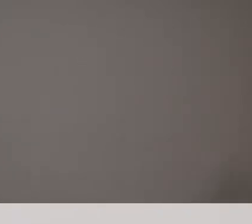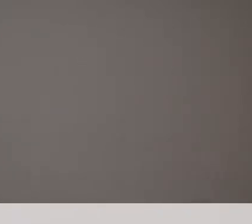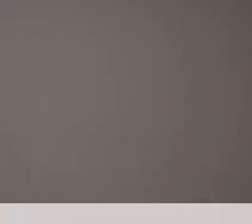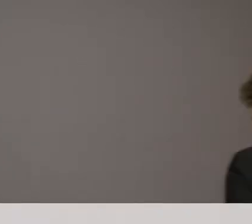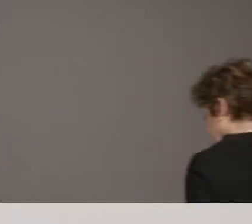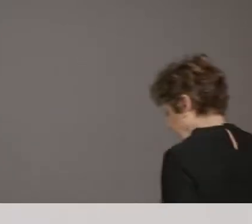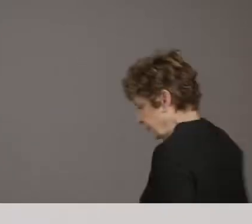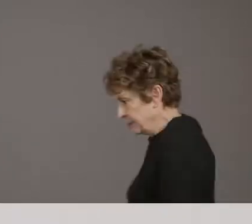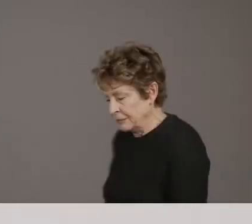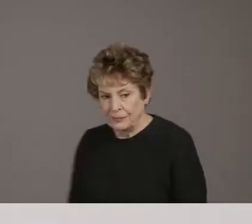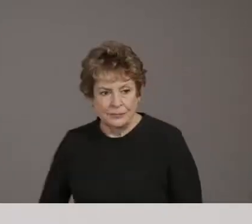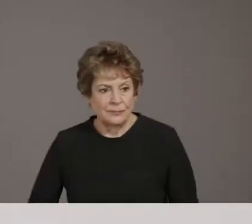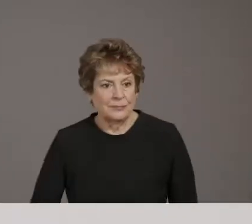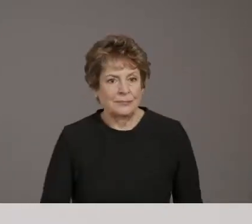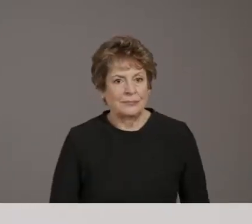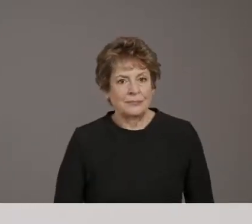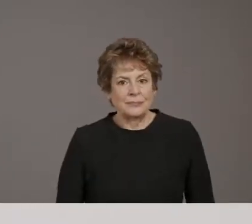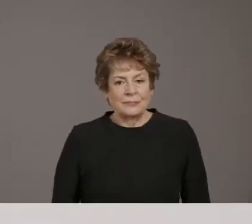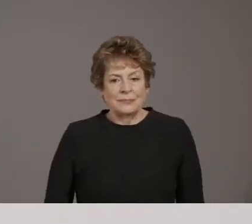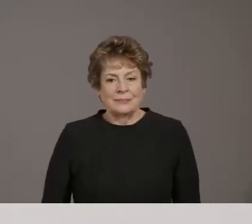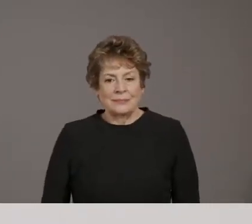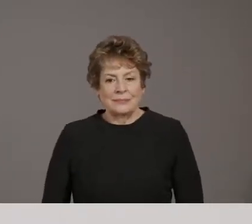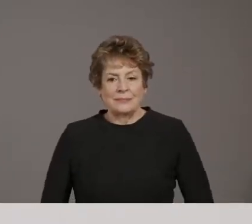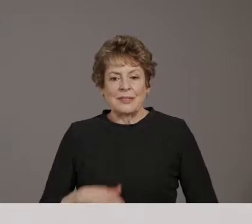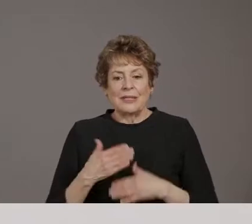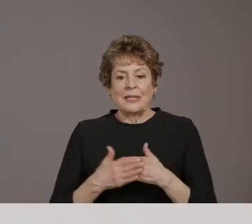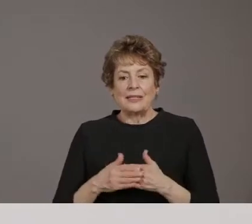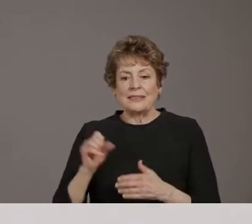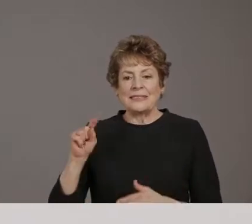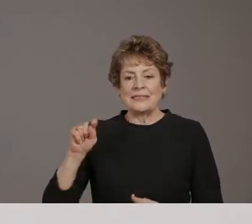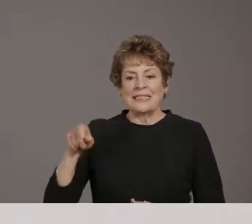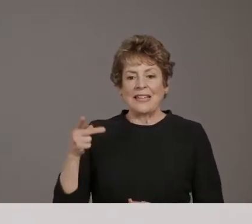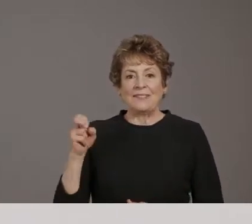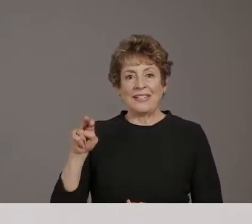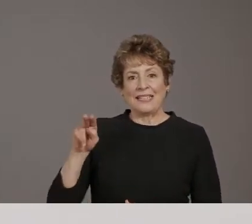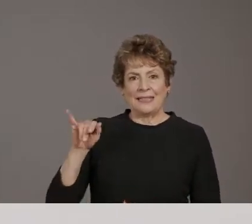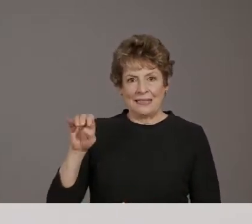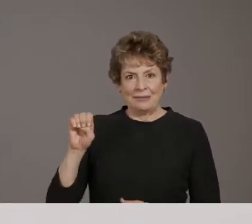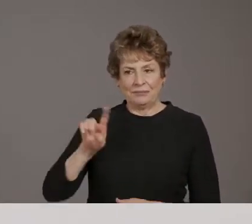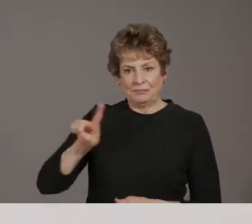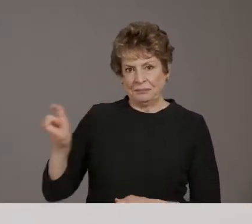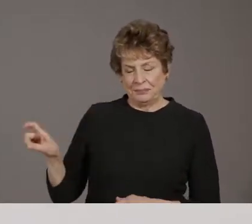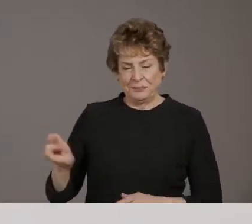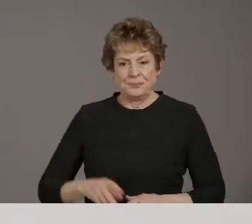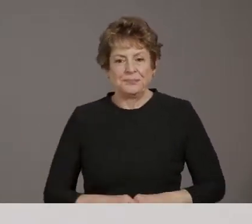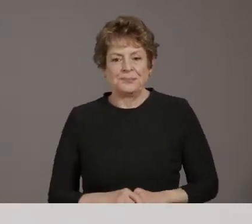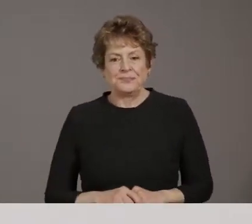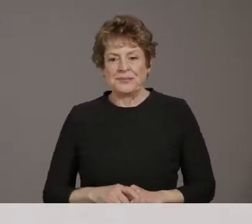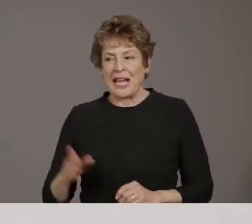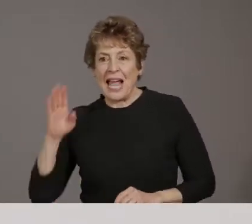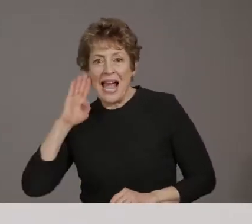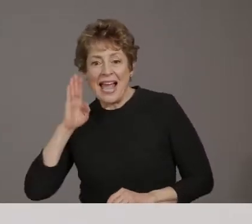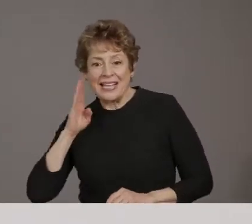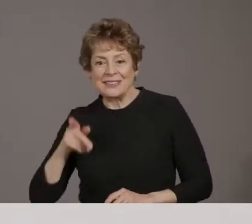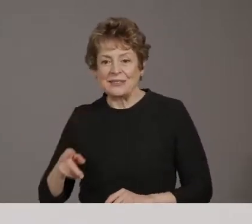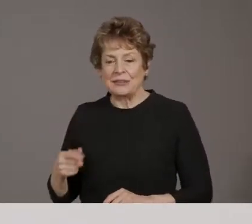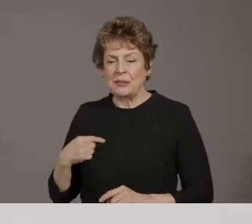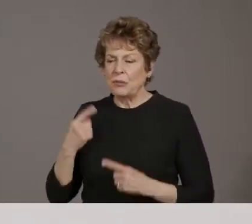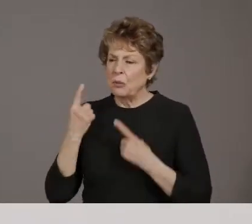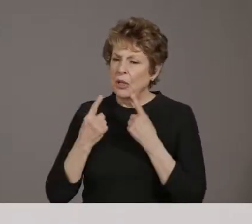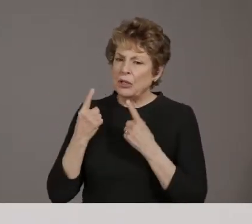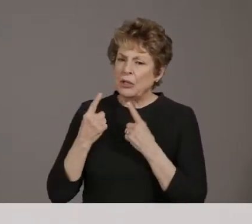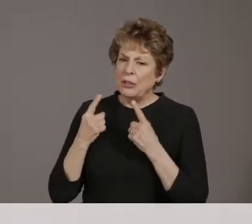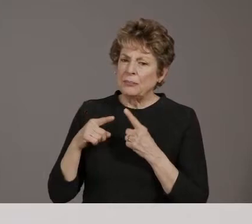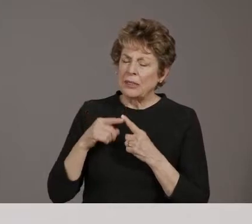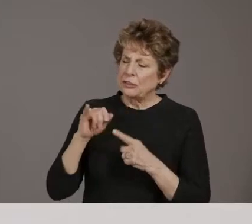Next up is Stephanie Innis. Hi, Stephanie. Hi, Dr. Crist. Um, I was wondering about the Johnson & Johnson